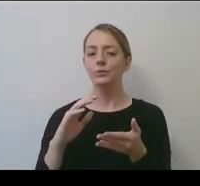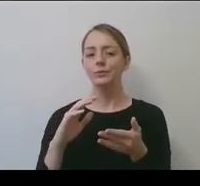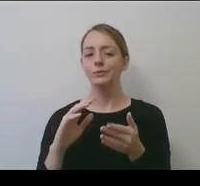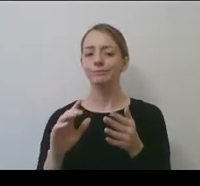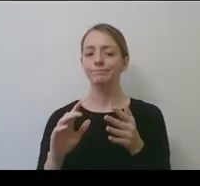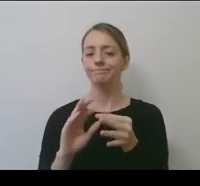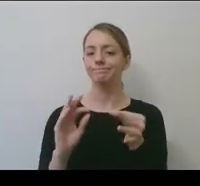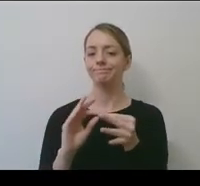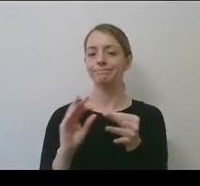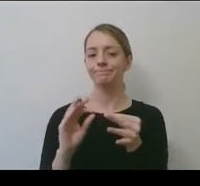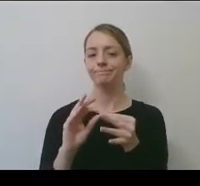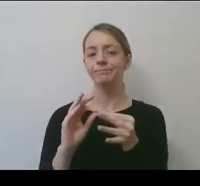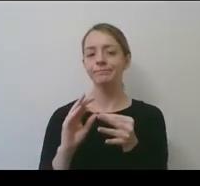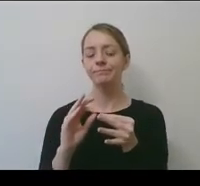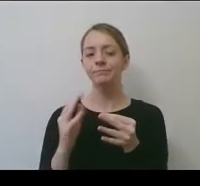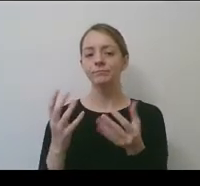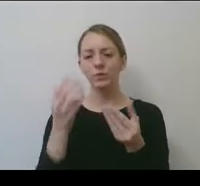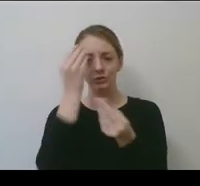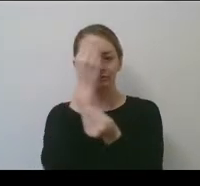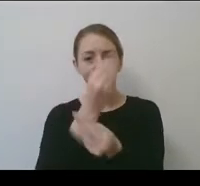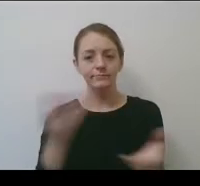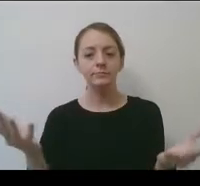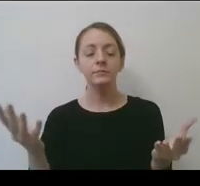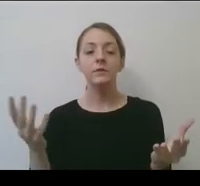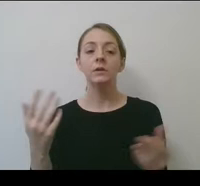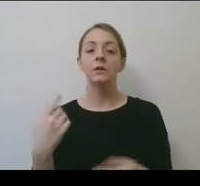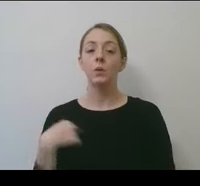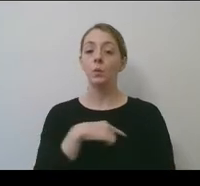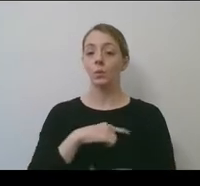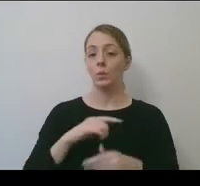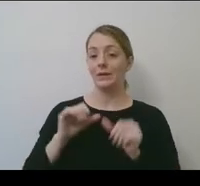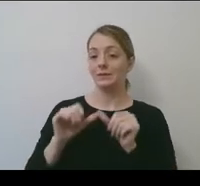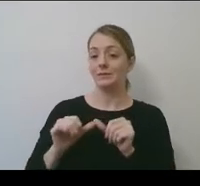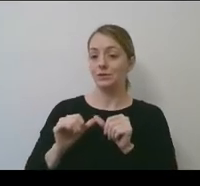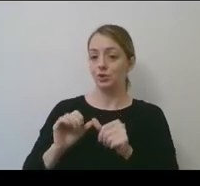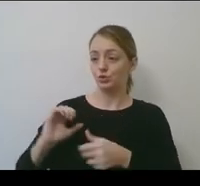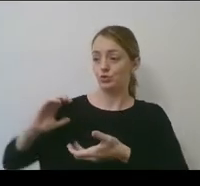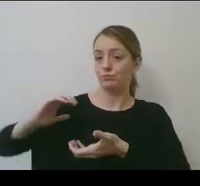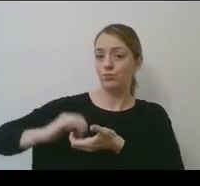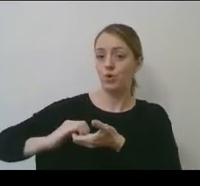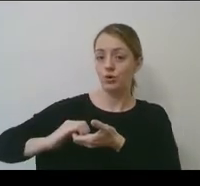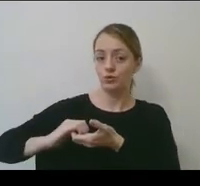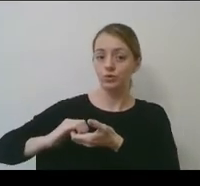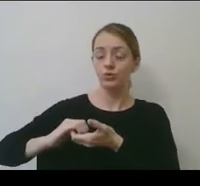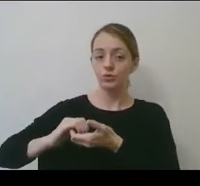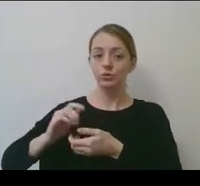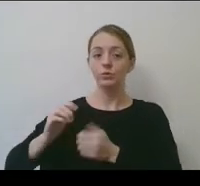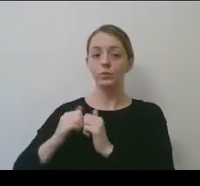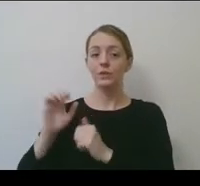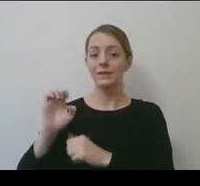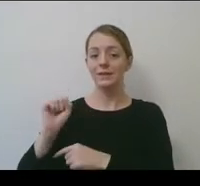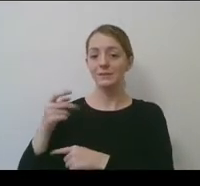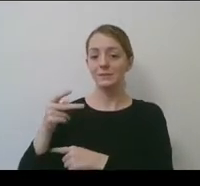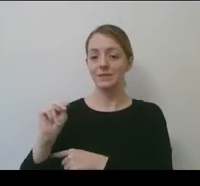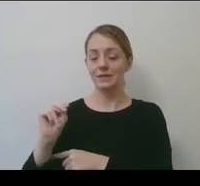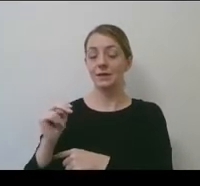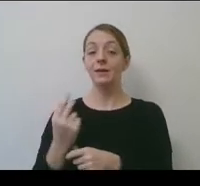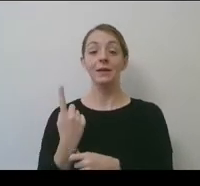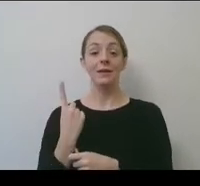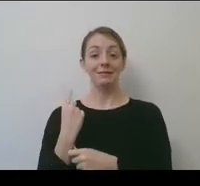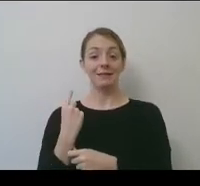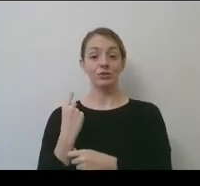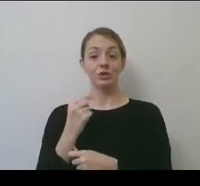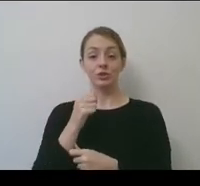sharing the information is that as we continue to work with the broadcast partner last year with the division one women's